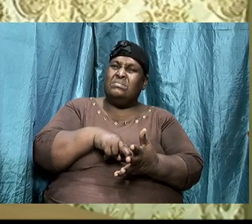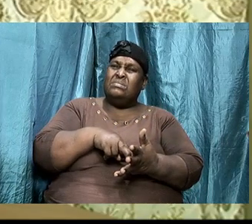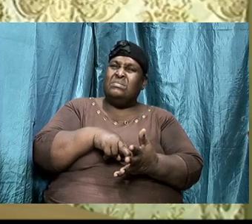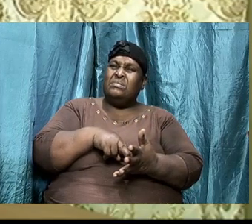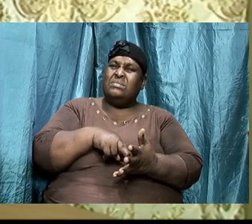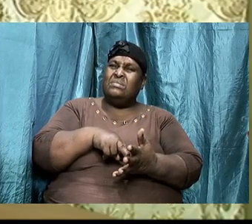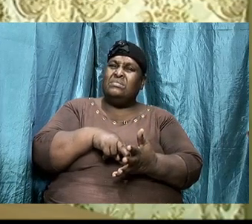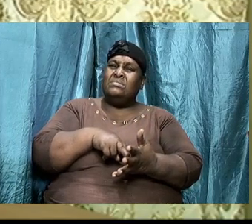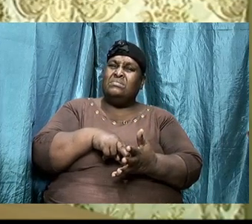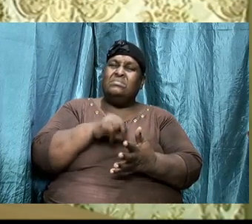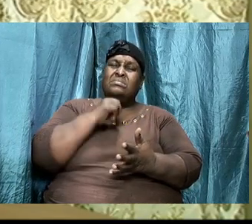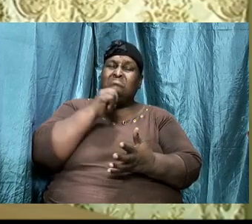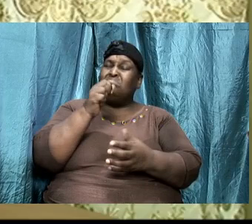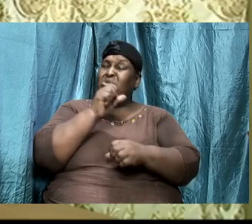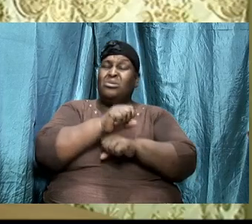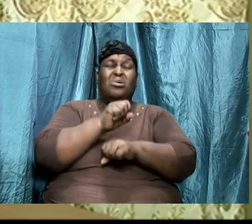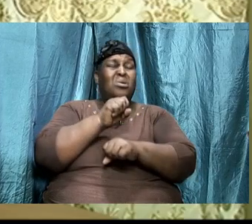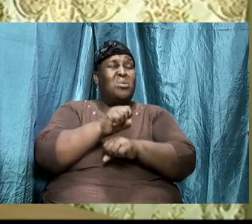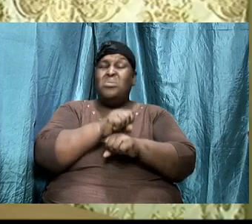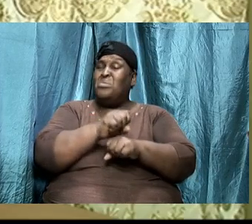not going work like that